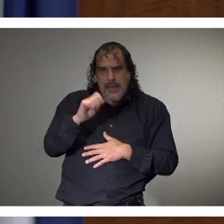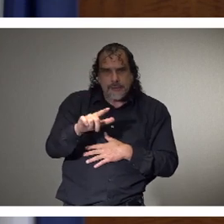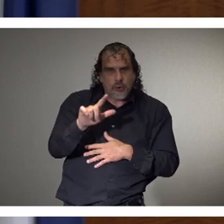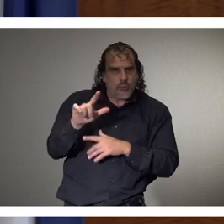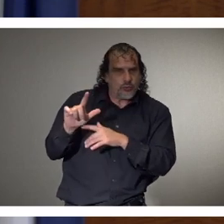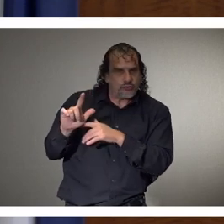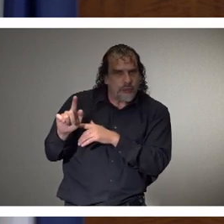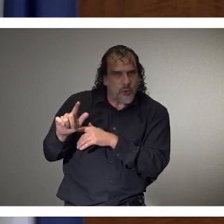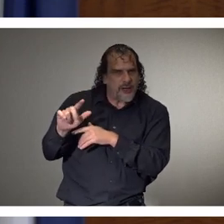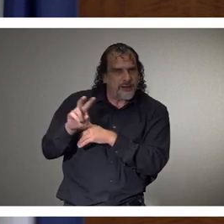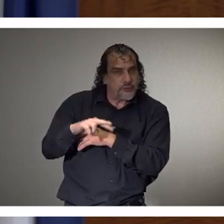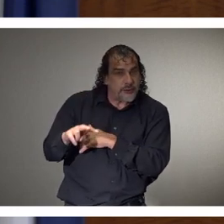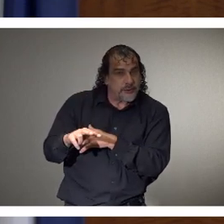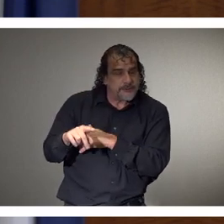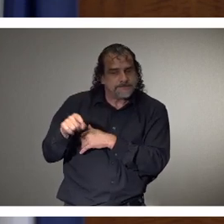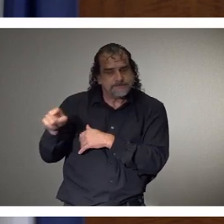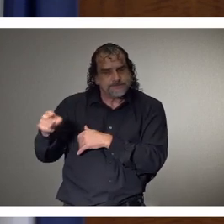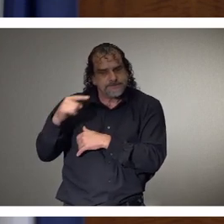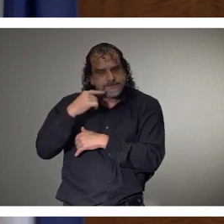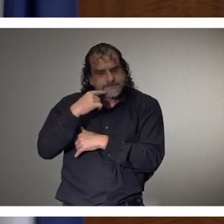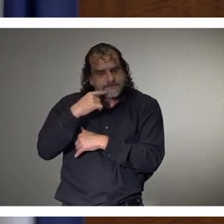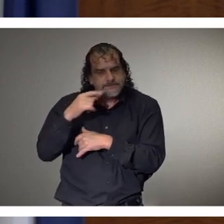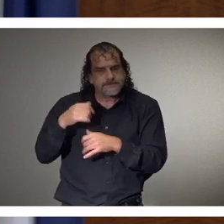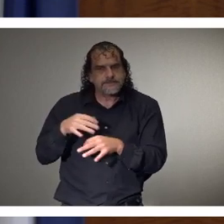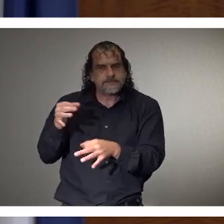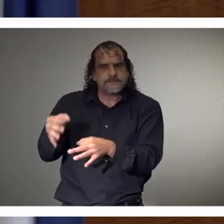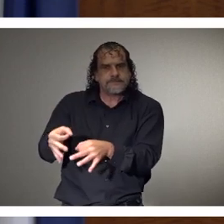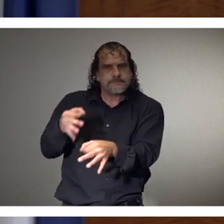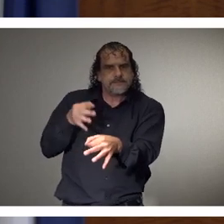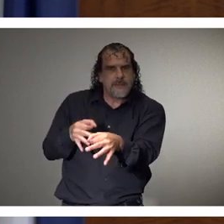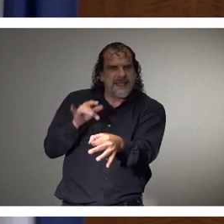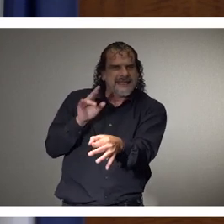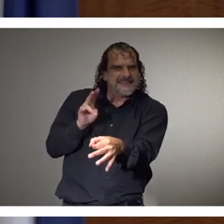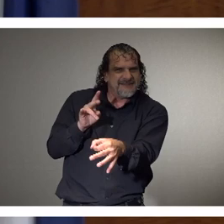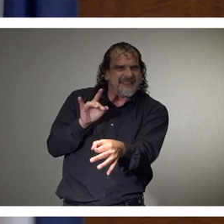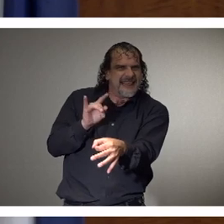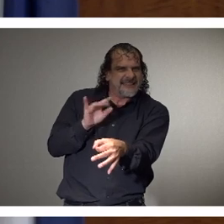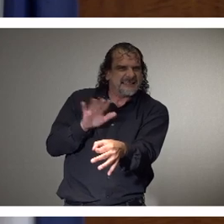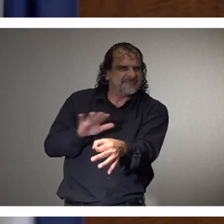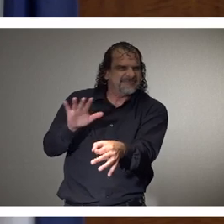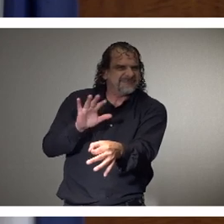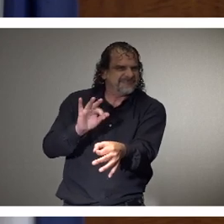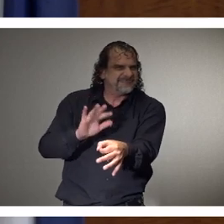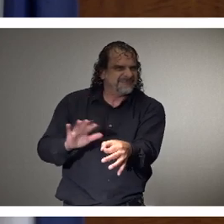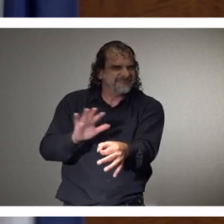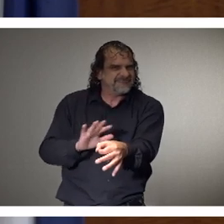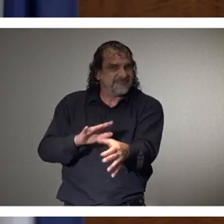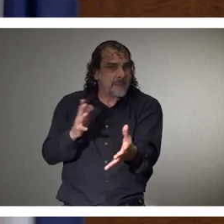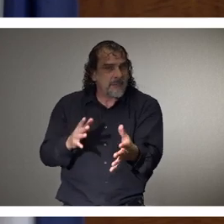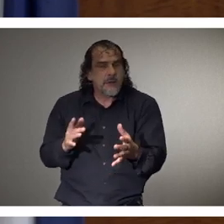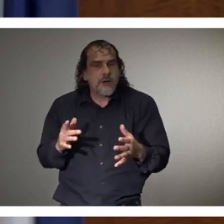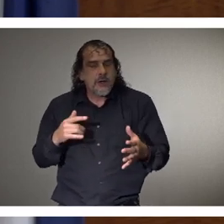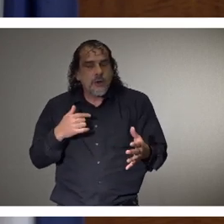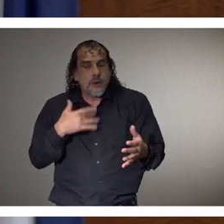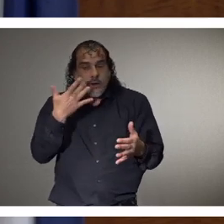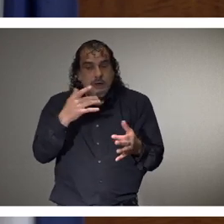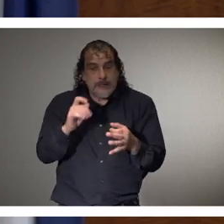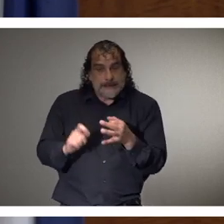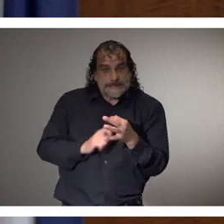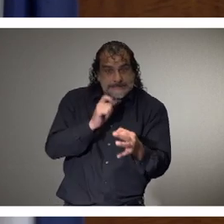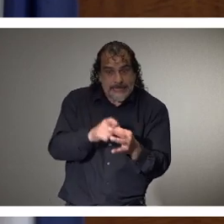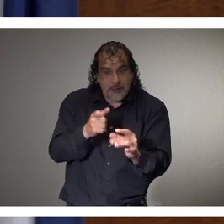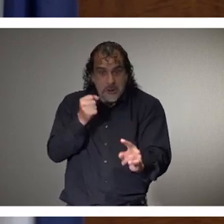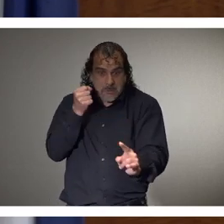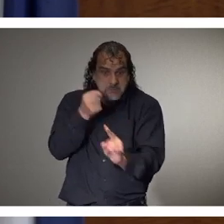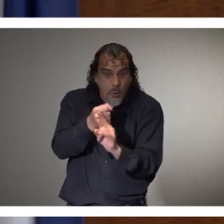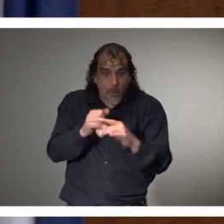or 22, which is now being estimated to be April 17, 18, 19, somewhere in that range. Uh, and we don't know exactly when it's going to be,